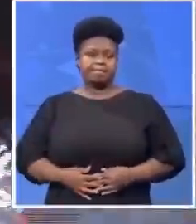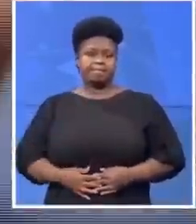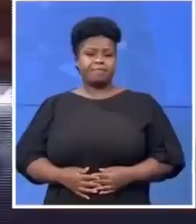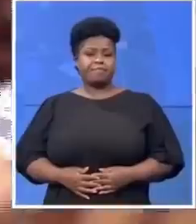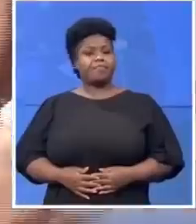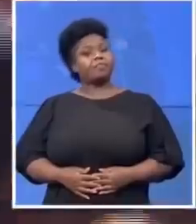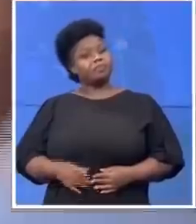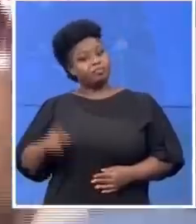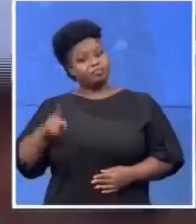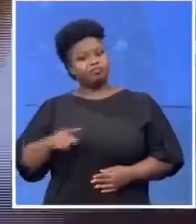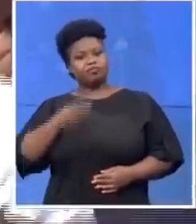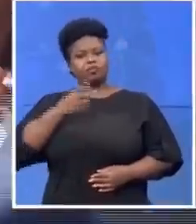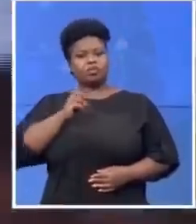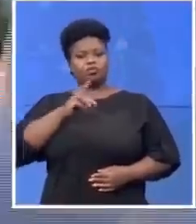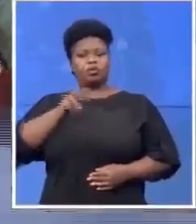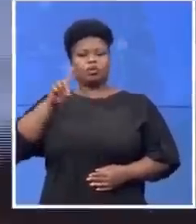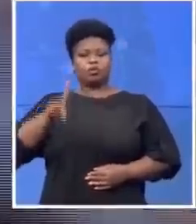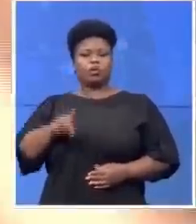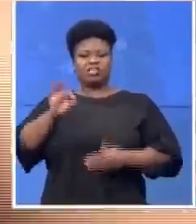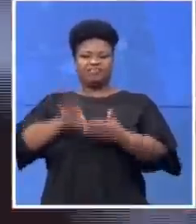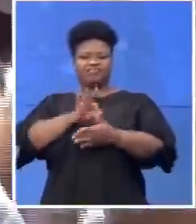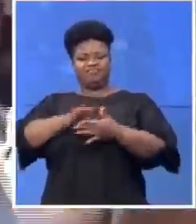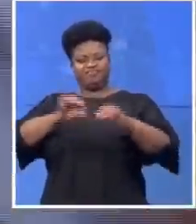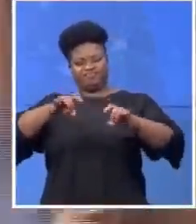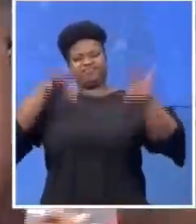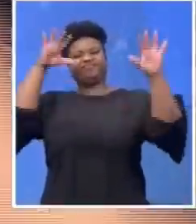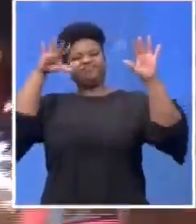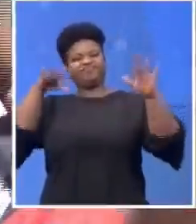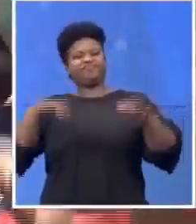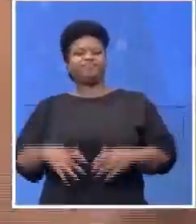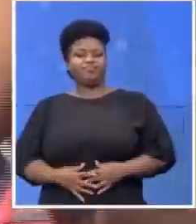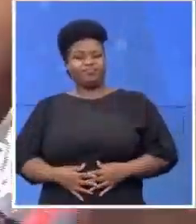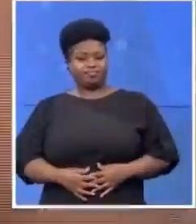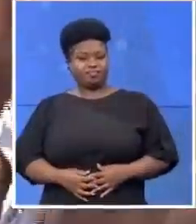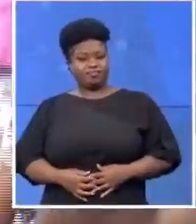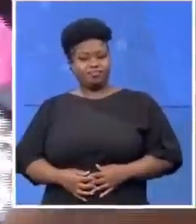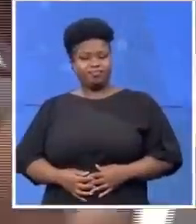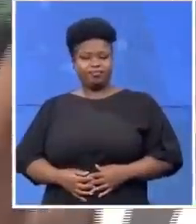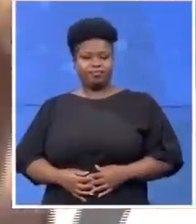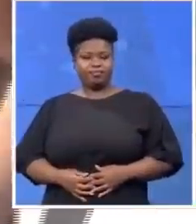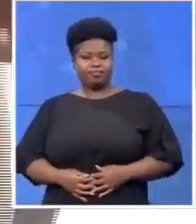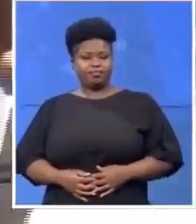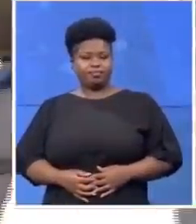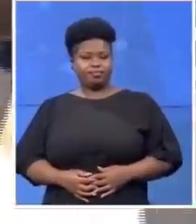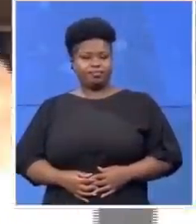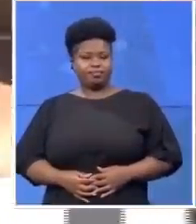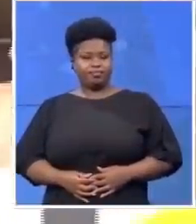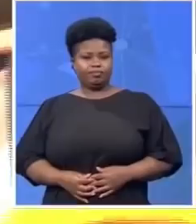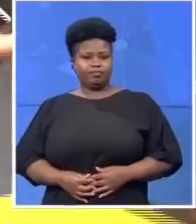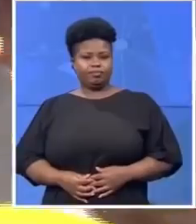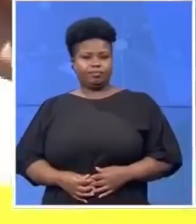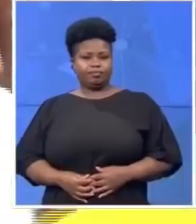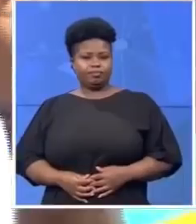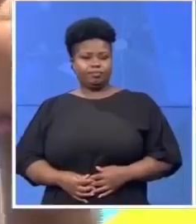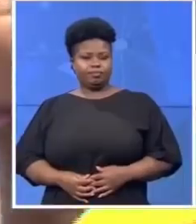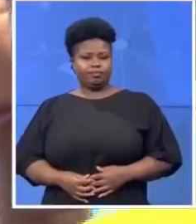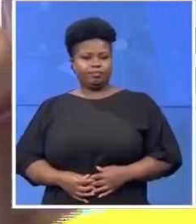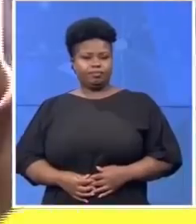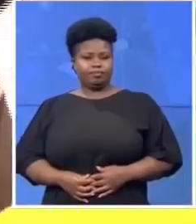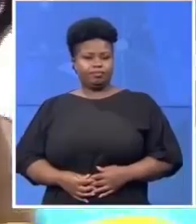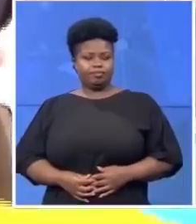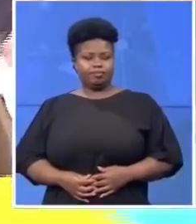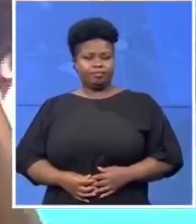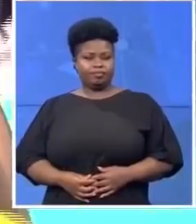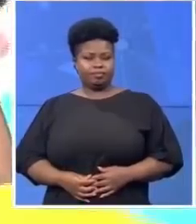frustrated residents